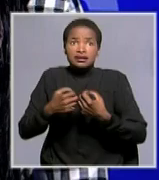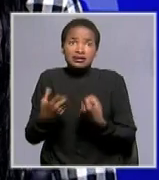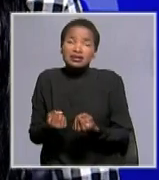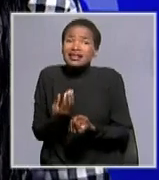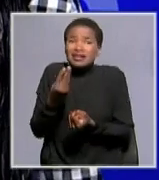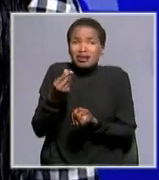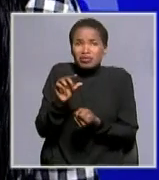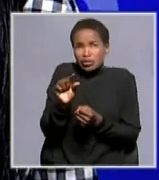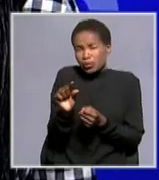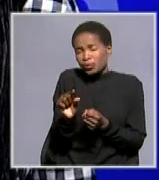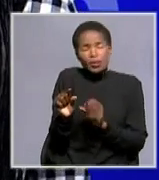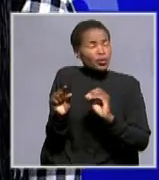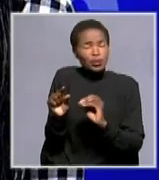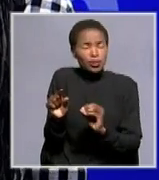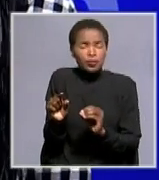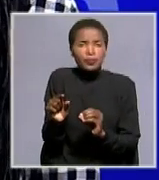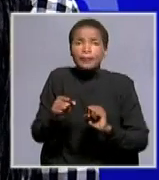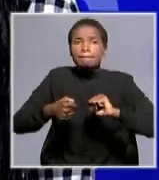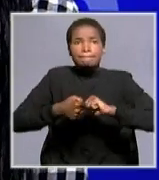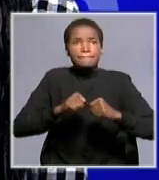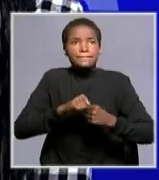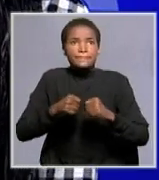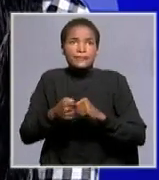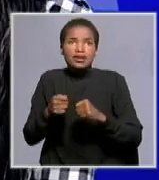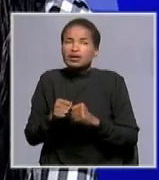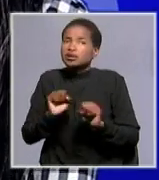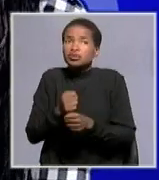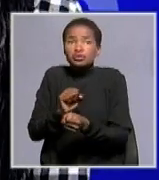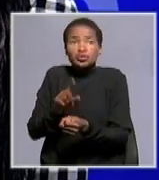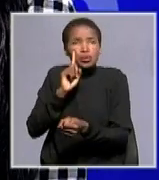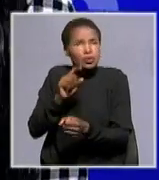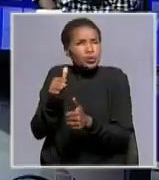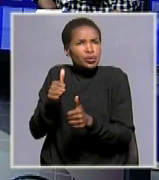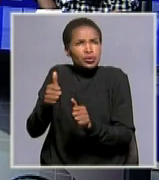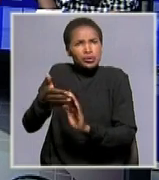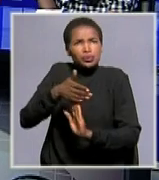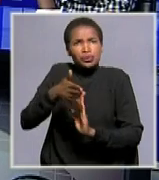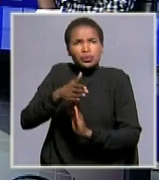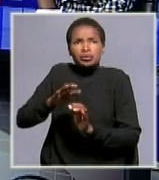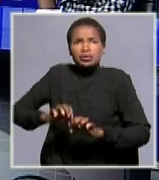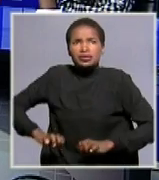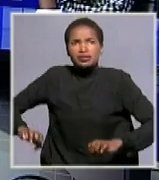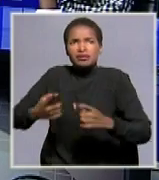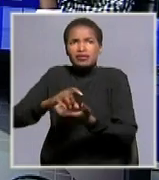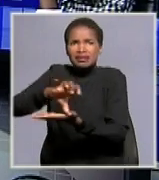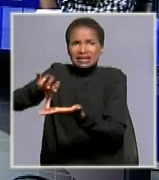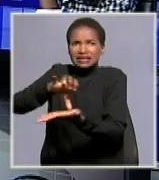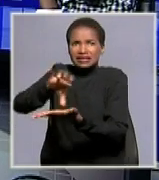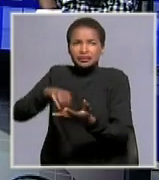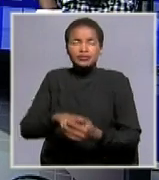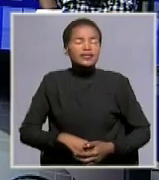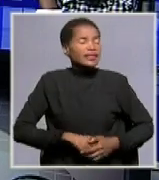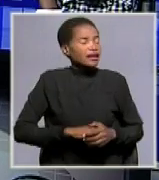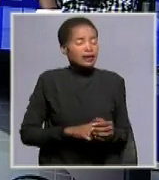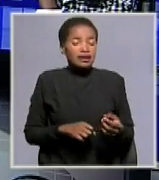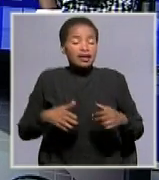not enough like it will be a problem to manage that solid waste okay you just mentioned a lot of challenges um what can